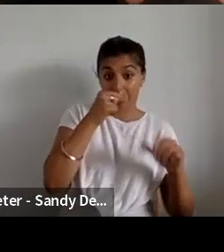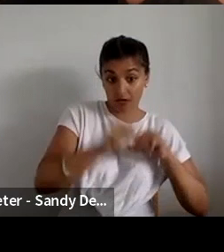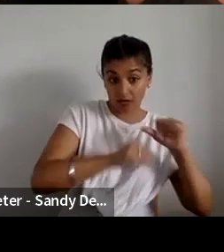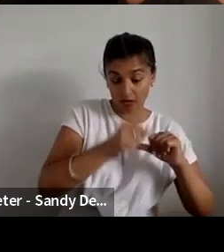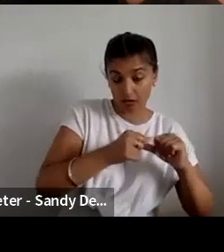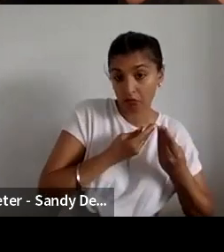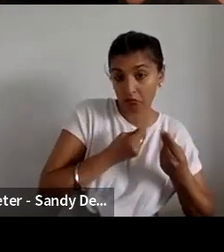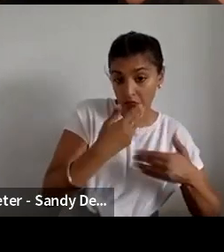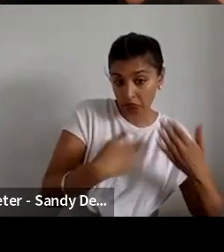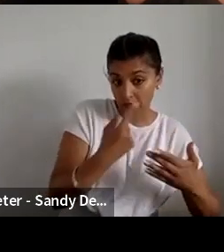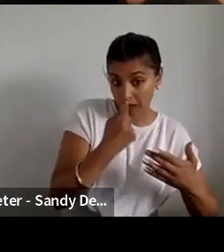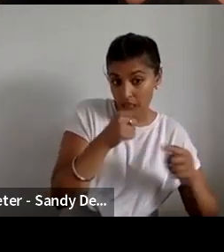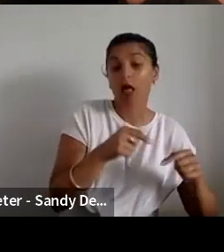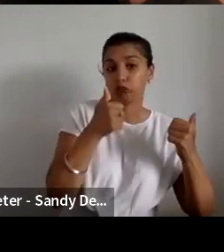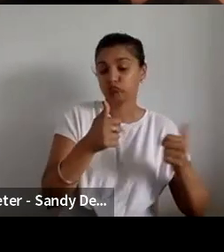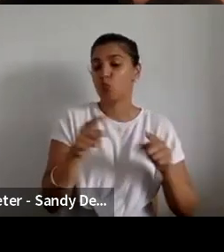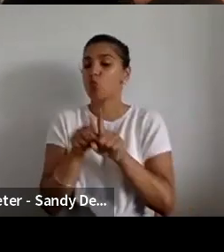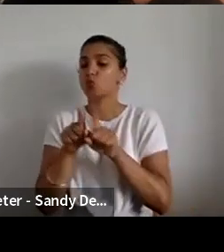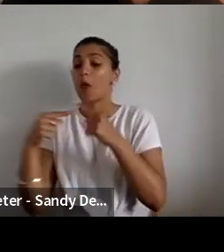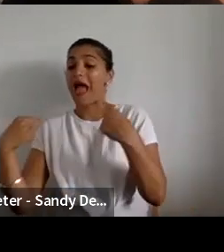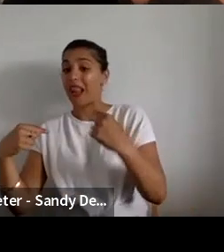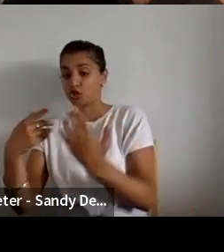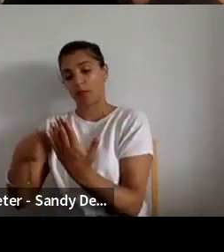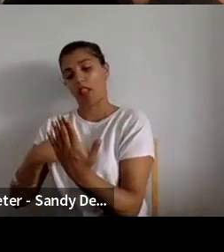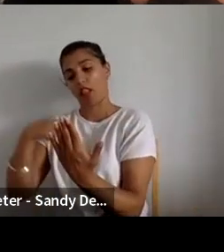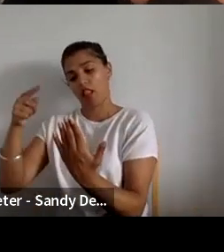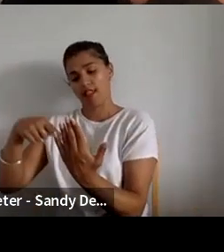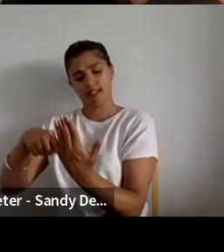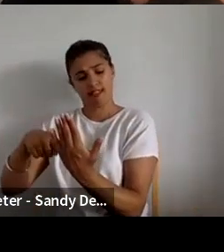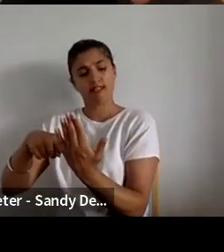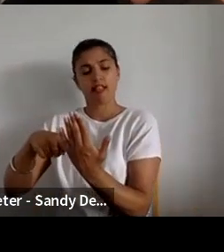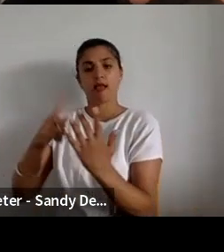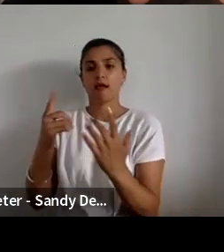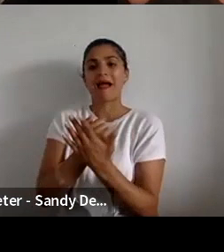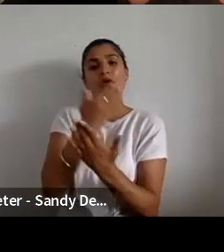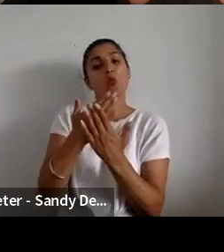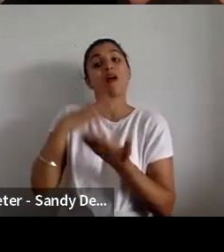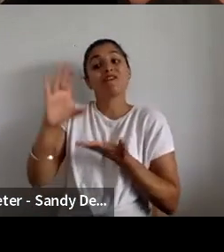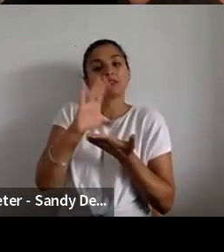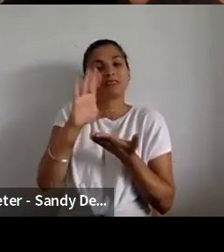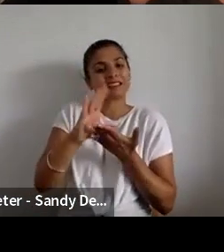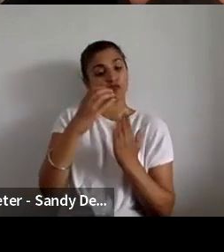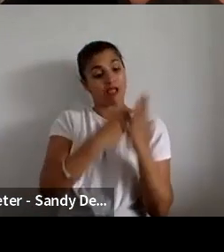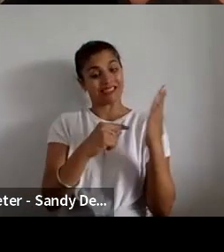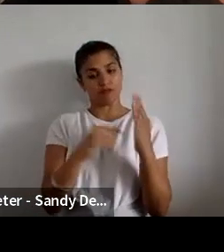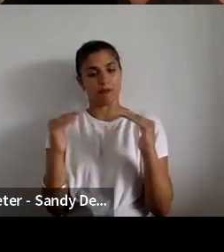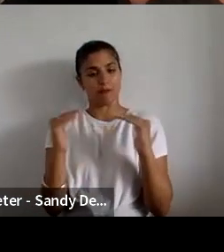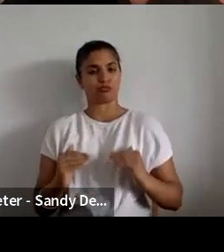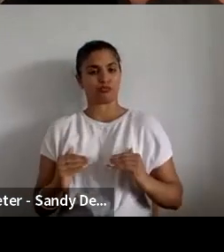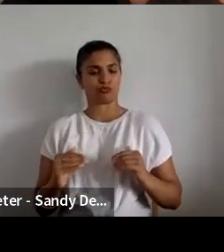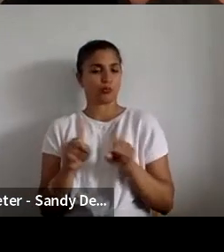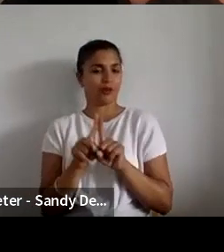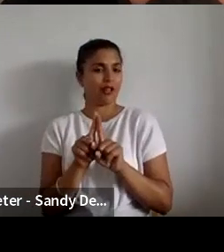the funds criteria, but also checking eligibility alongside. What